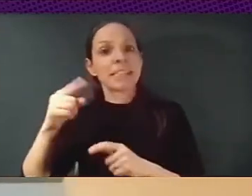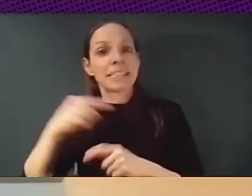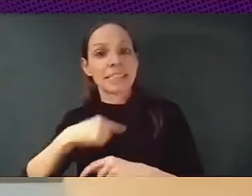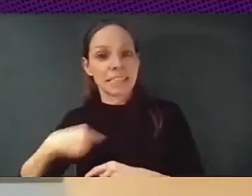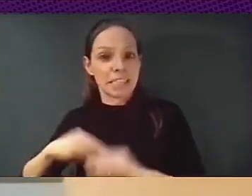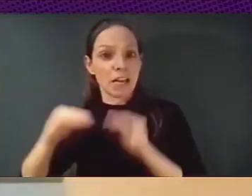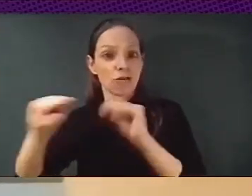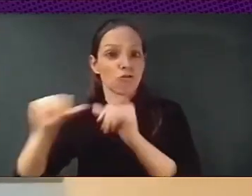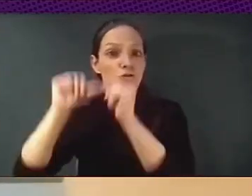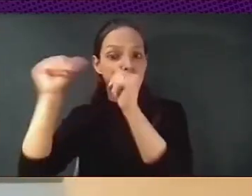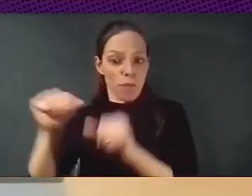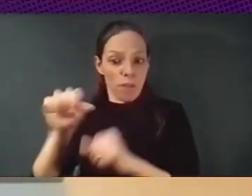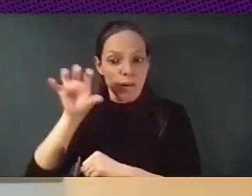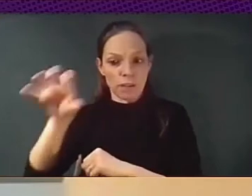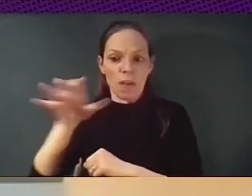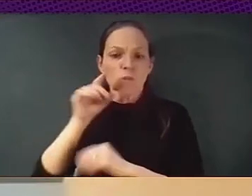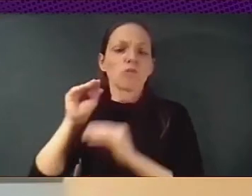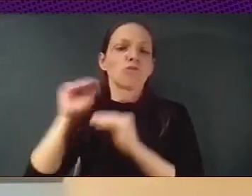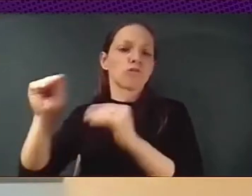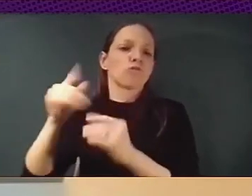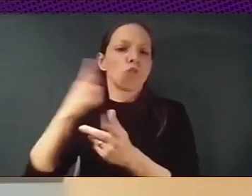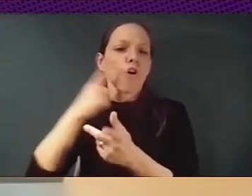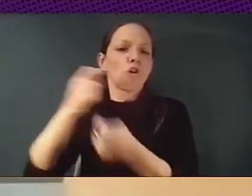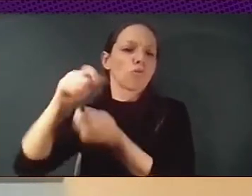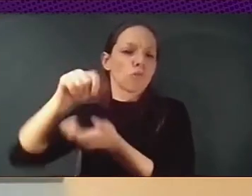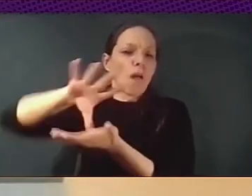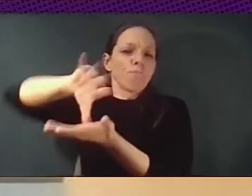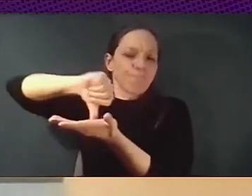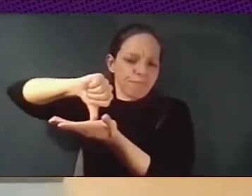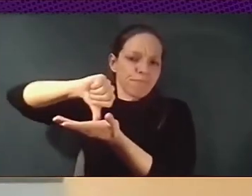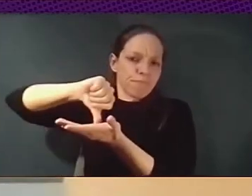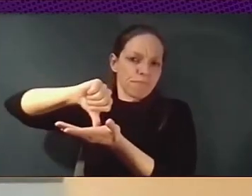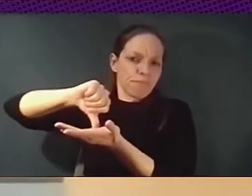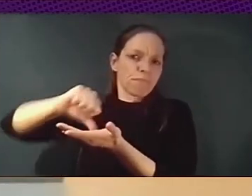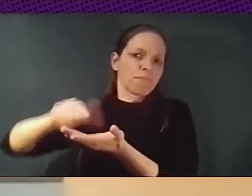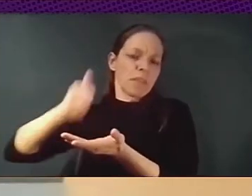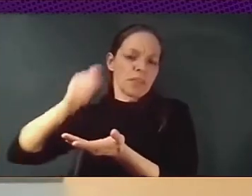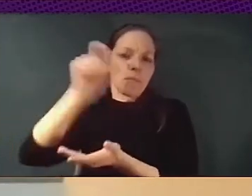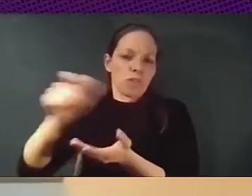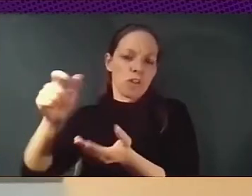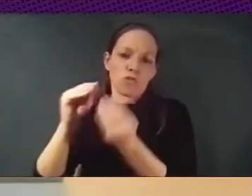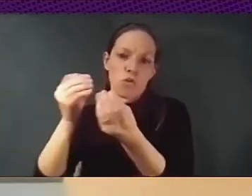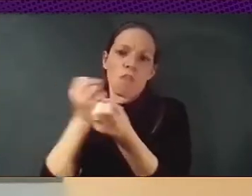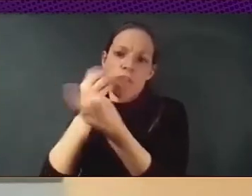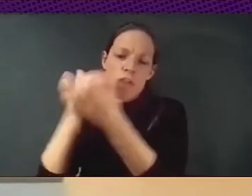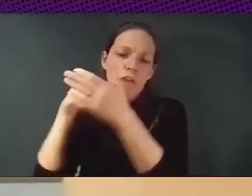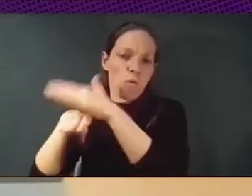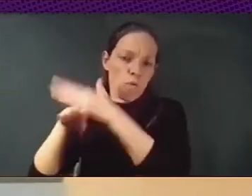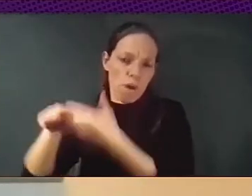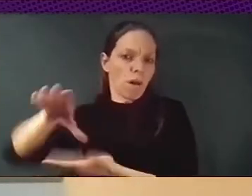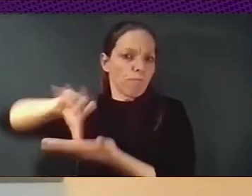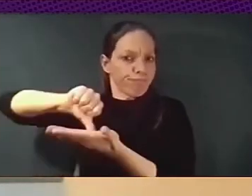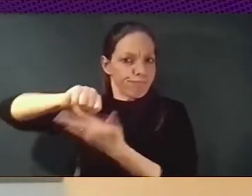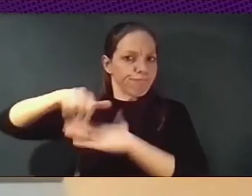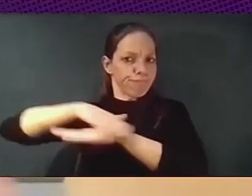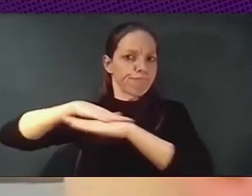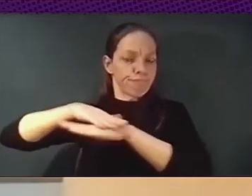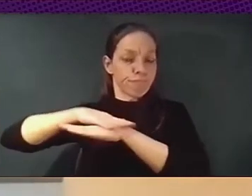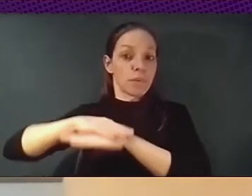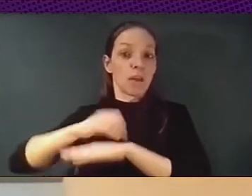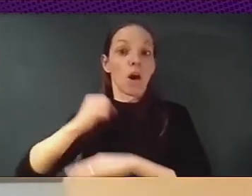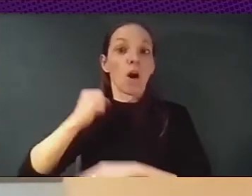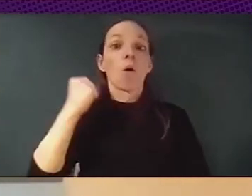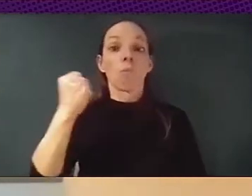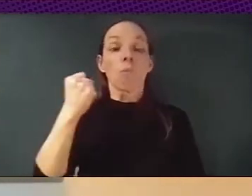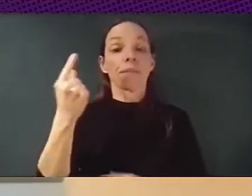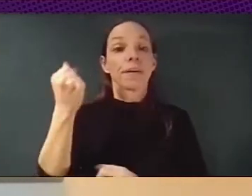particular of citizen data, and of course, economic and political power very much centralized in the in the Communist Party of China. So we have